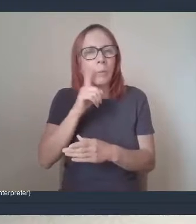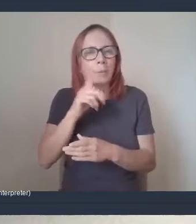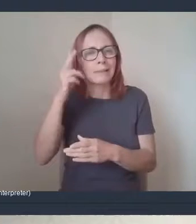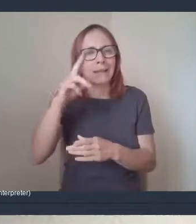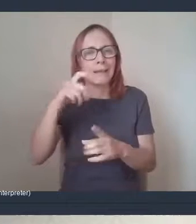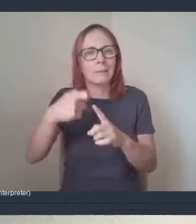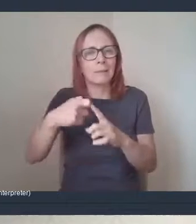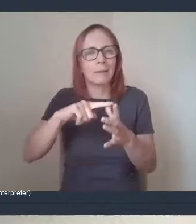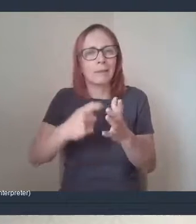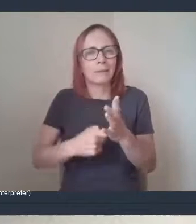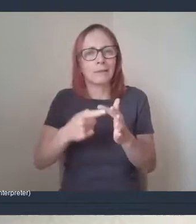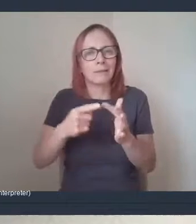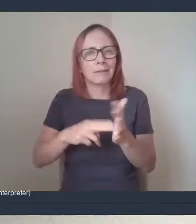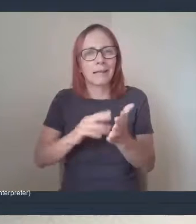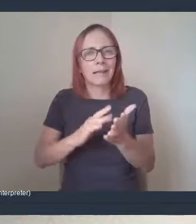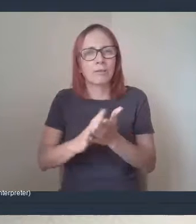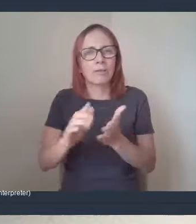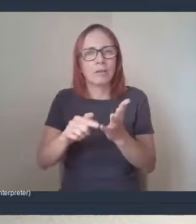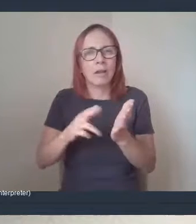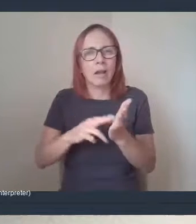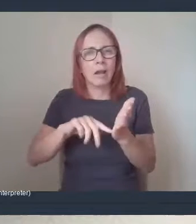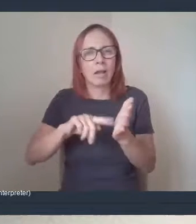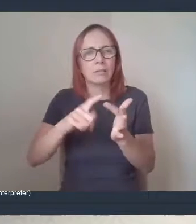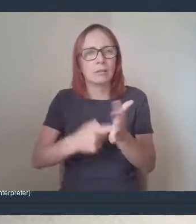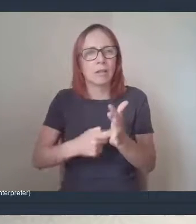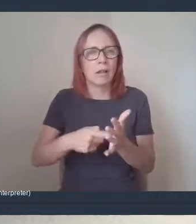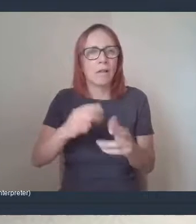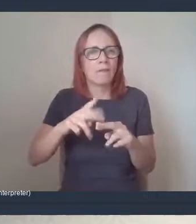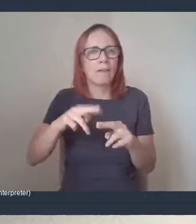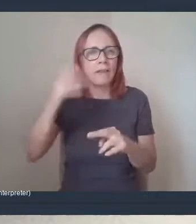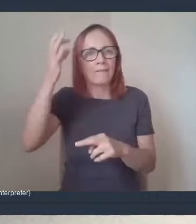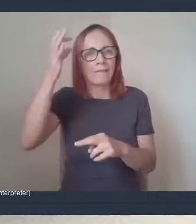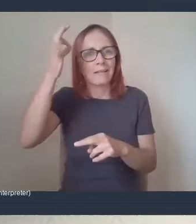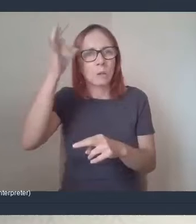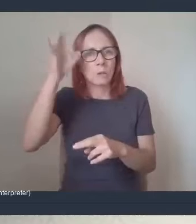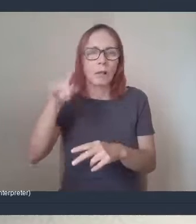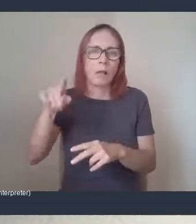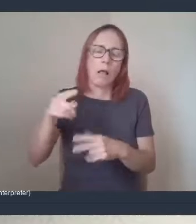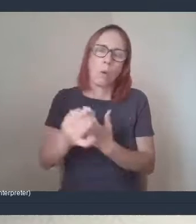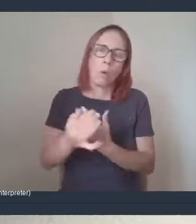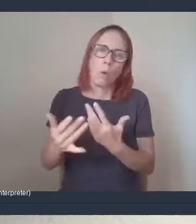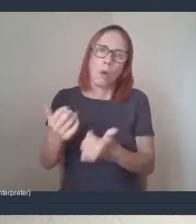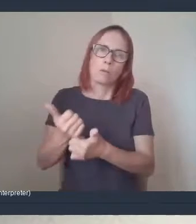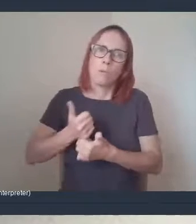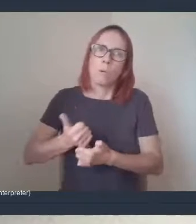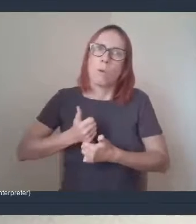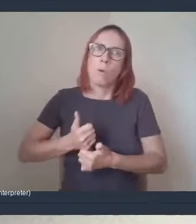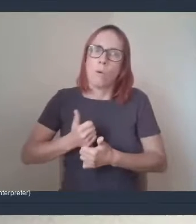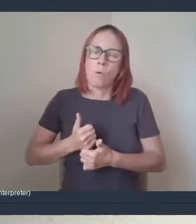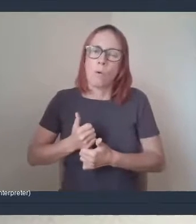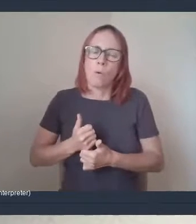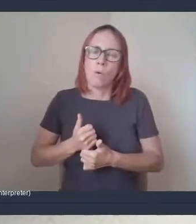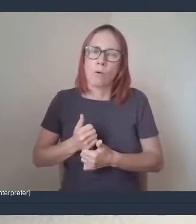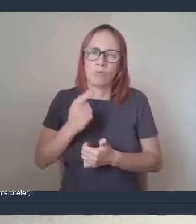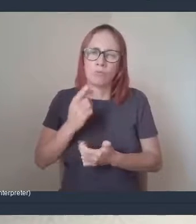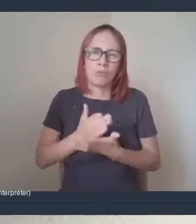amazing support from Fife Council. Um, so yeah, it's being prepared, I suppose, just.